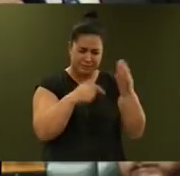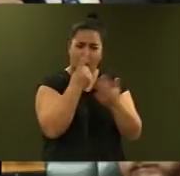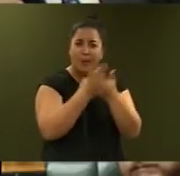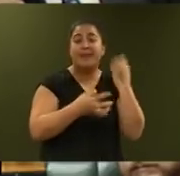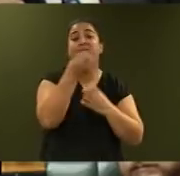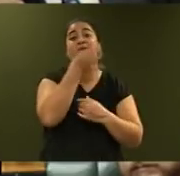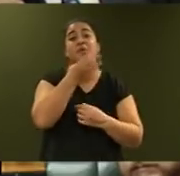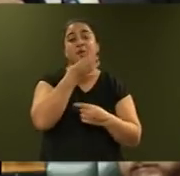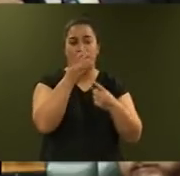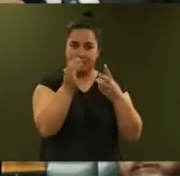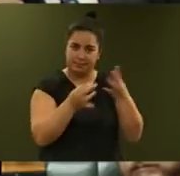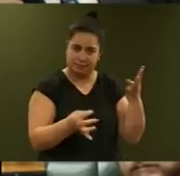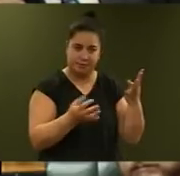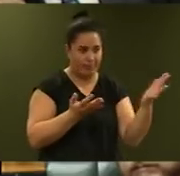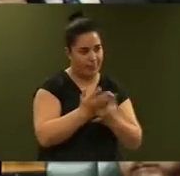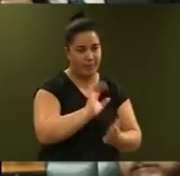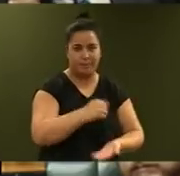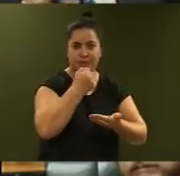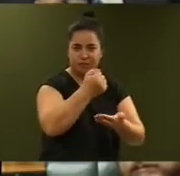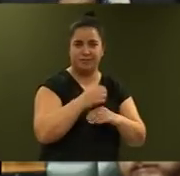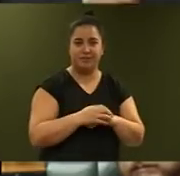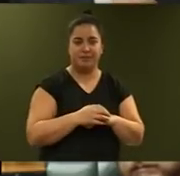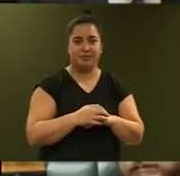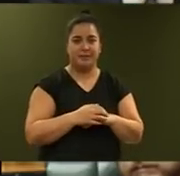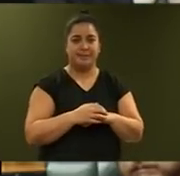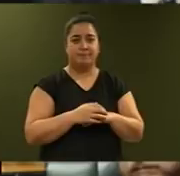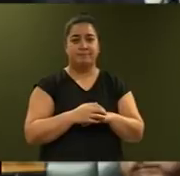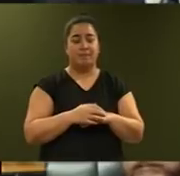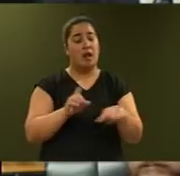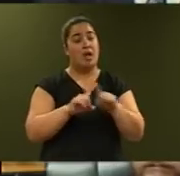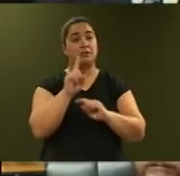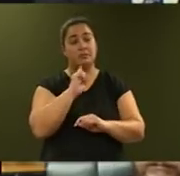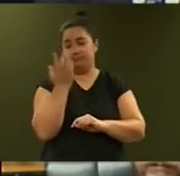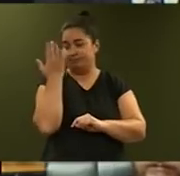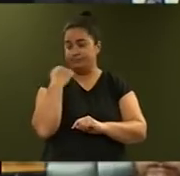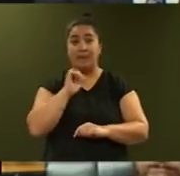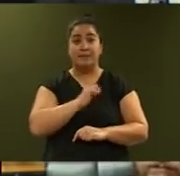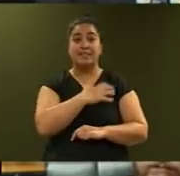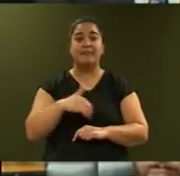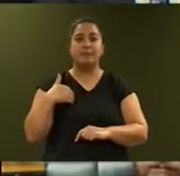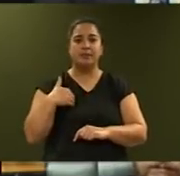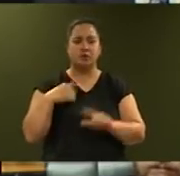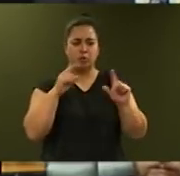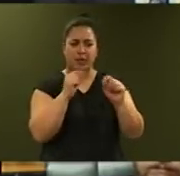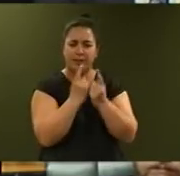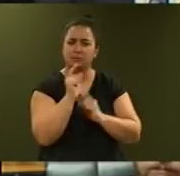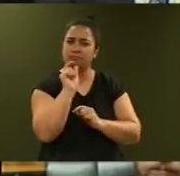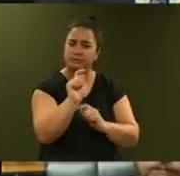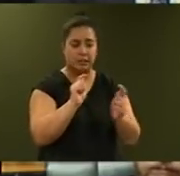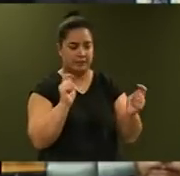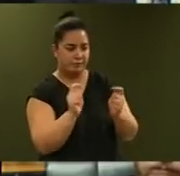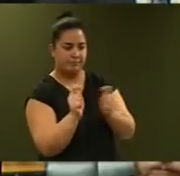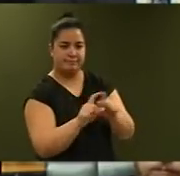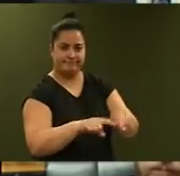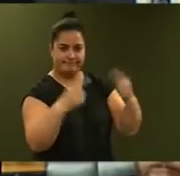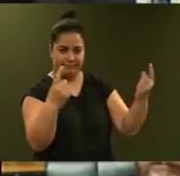of the three budgets this Government will deliver in this term. As I said, this Government does things a little differently and that will be reflected